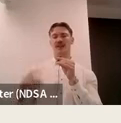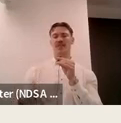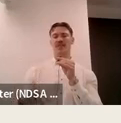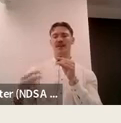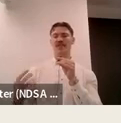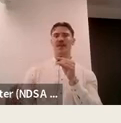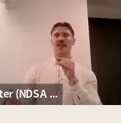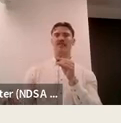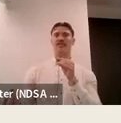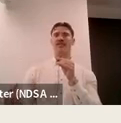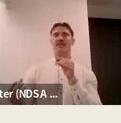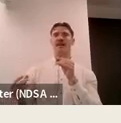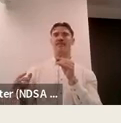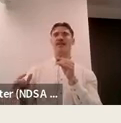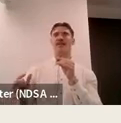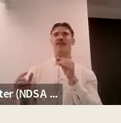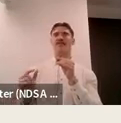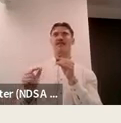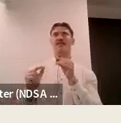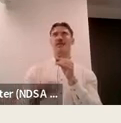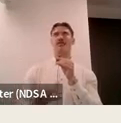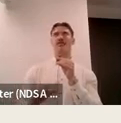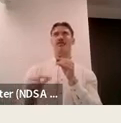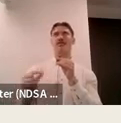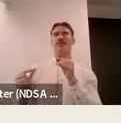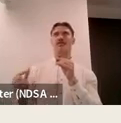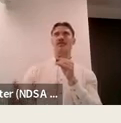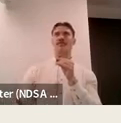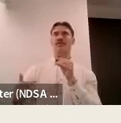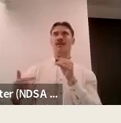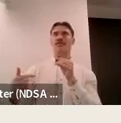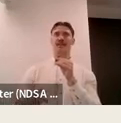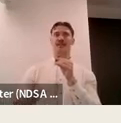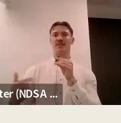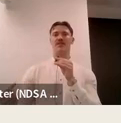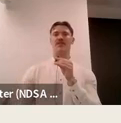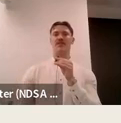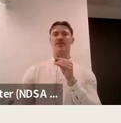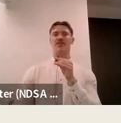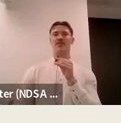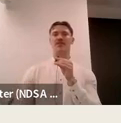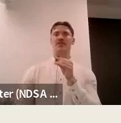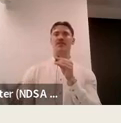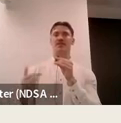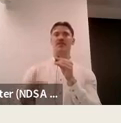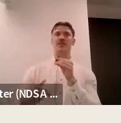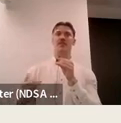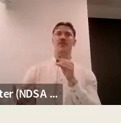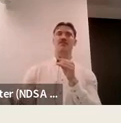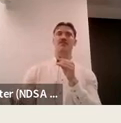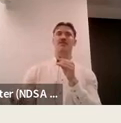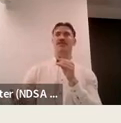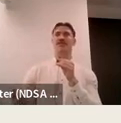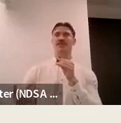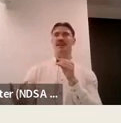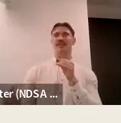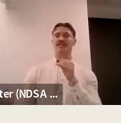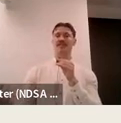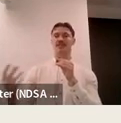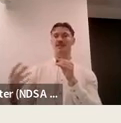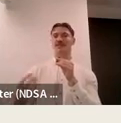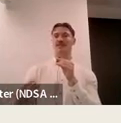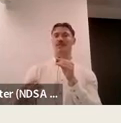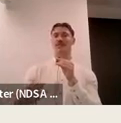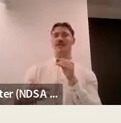the framework for education um is not in tune with the contemporary environment and experience of students and so to not renumerate students